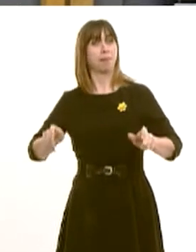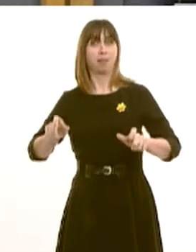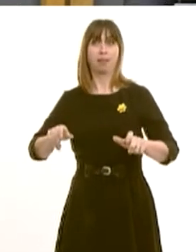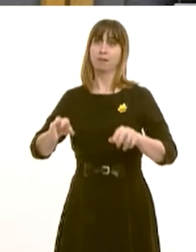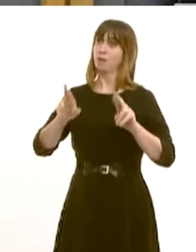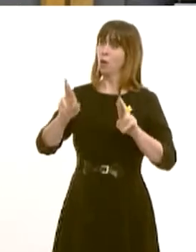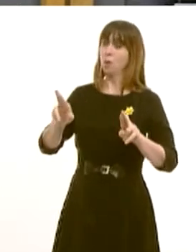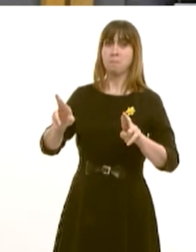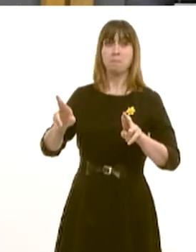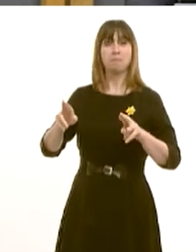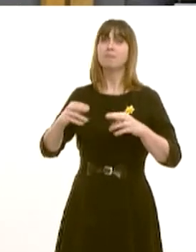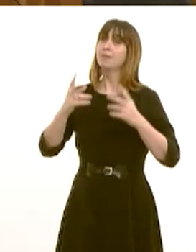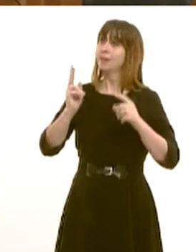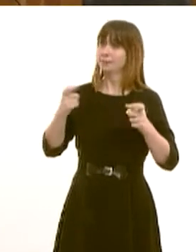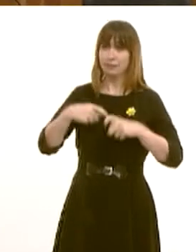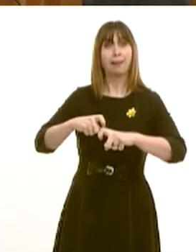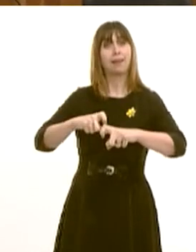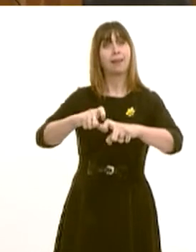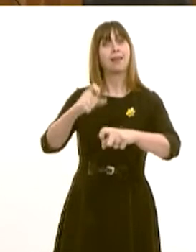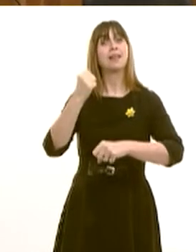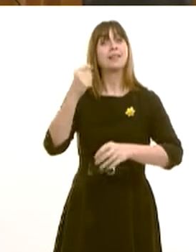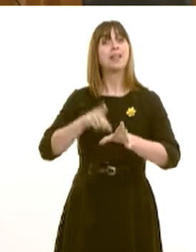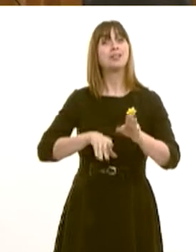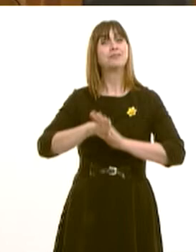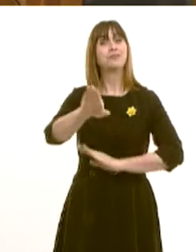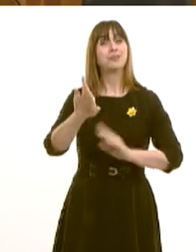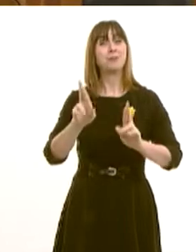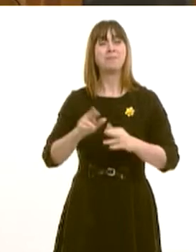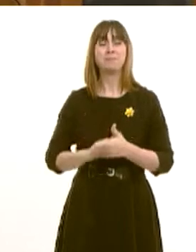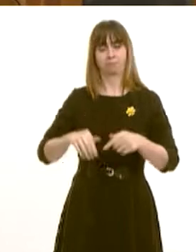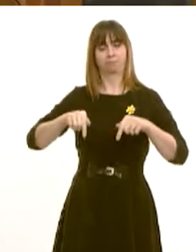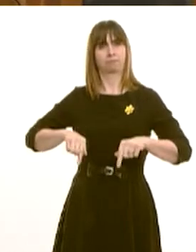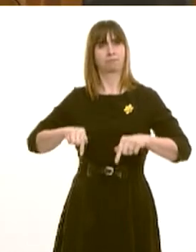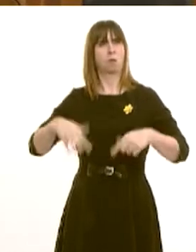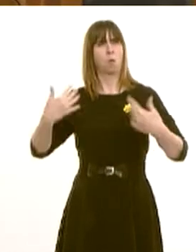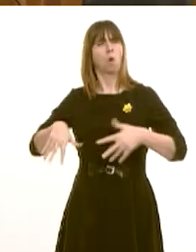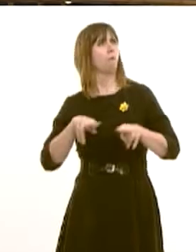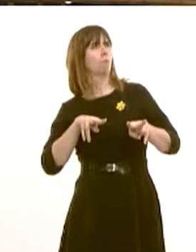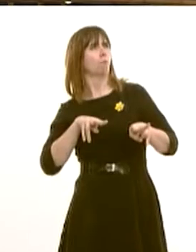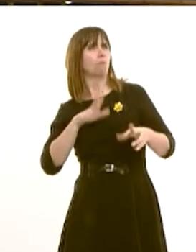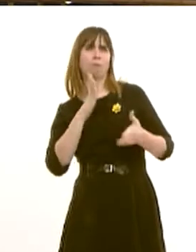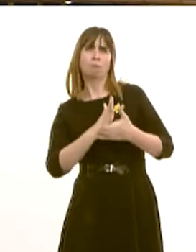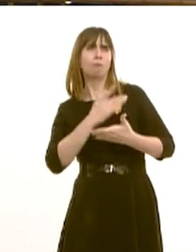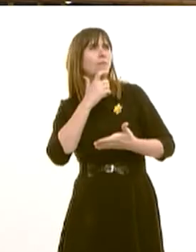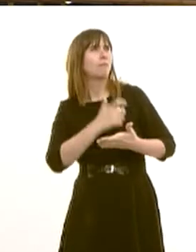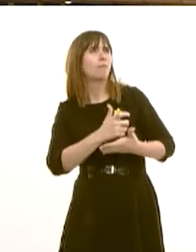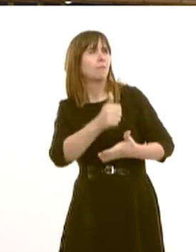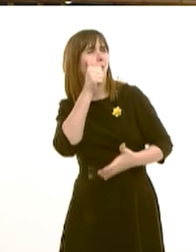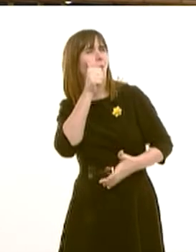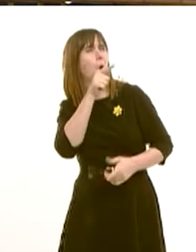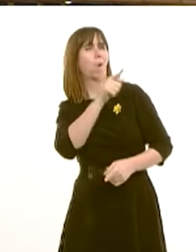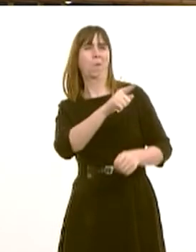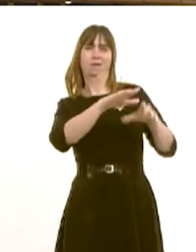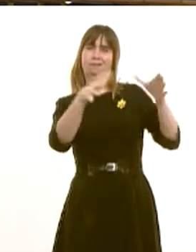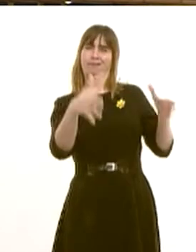the privilege of serving them 10 years from now. Now, the Senedd has established itself as one of the most distinctive buildings in the country and as an